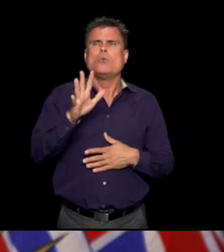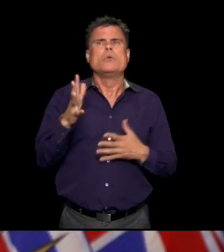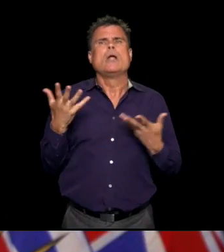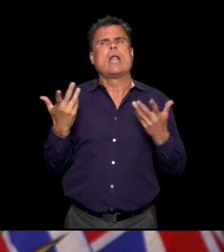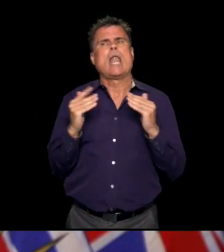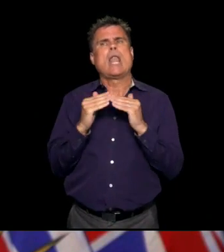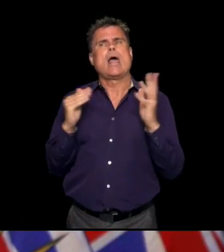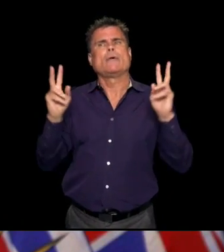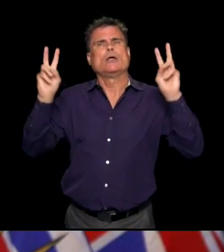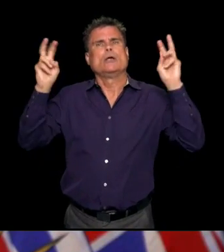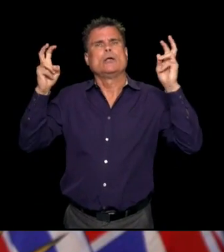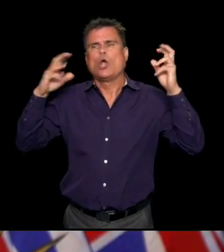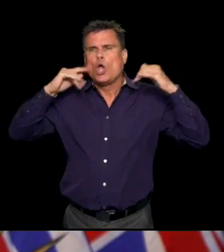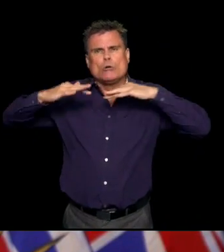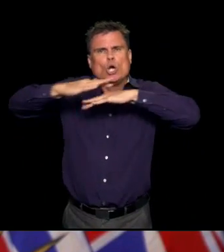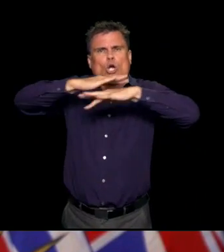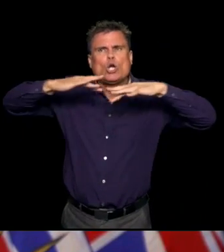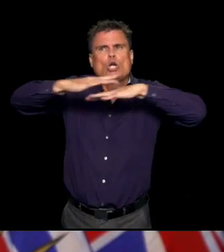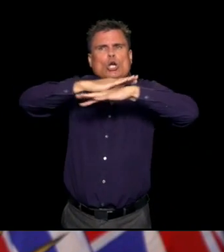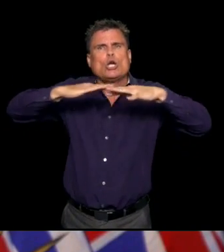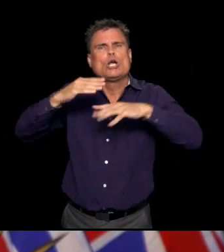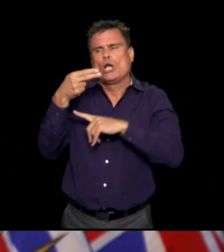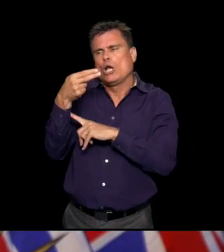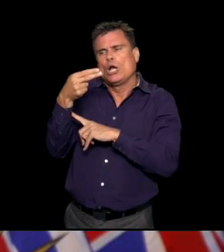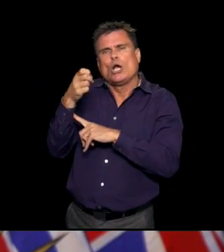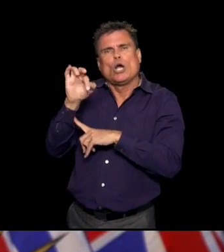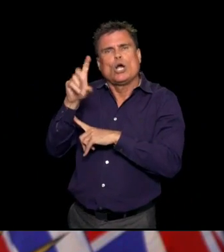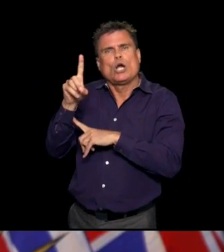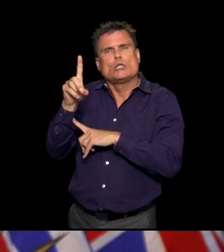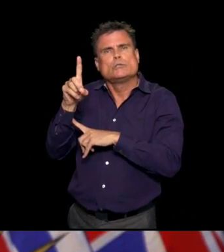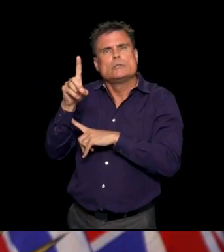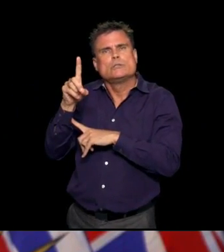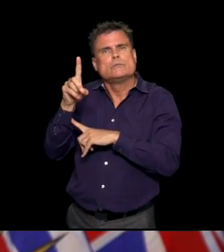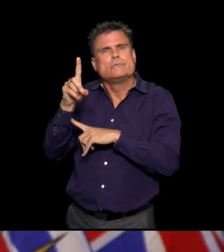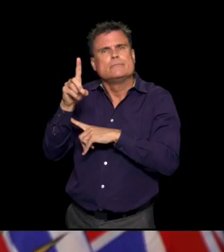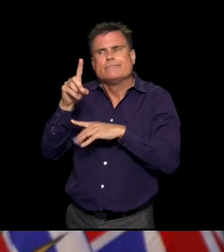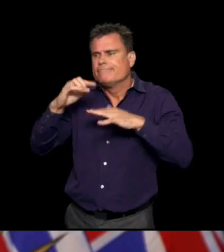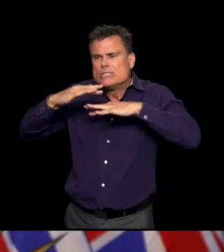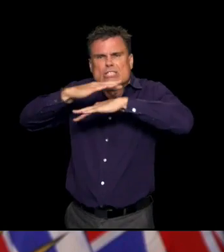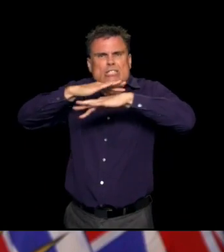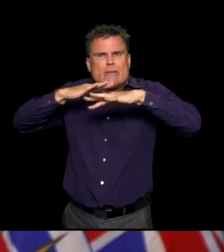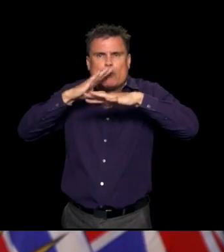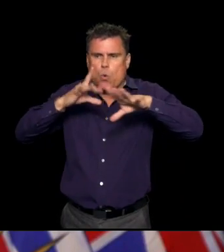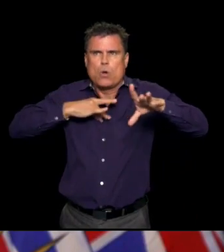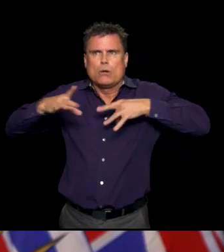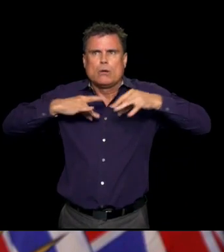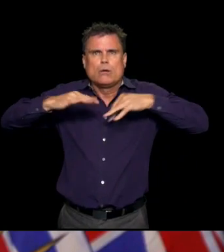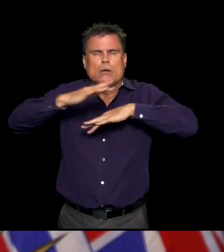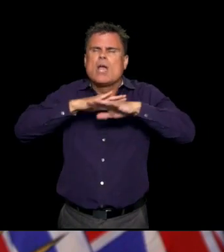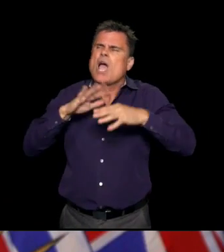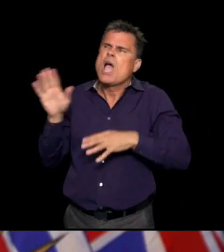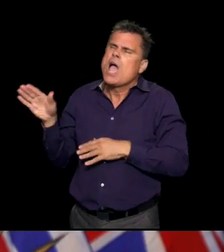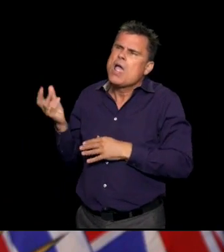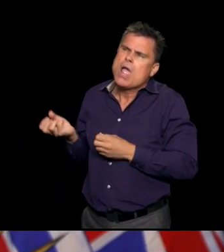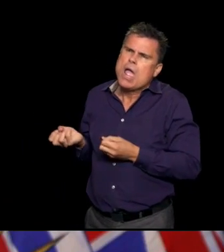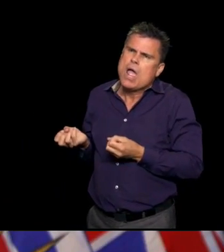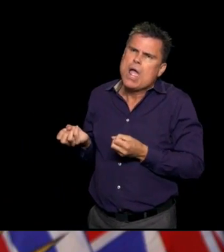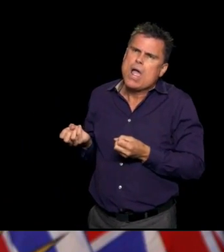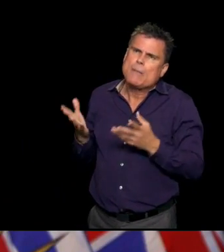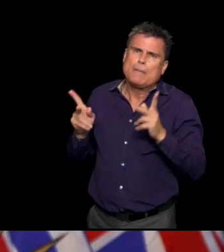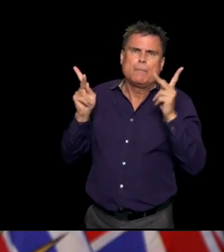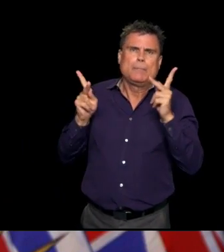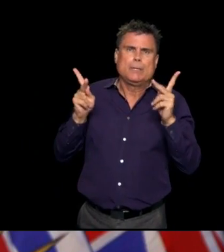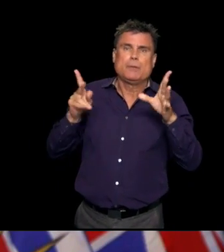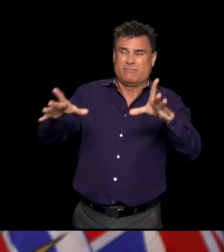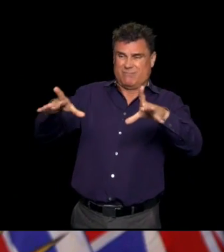reached here in BC is and how helpful is it? mean, do you trust it? Is there such a thing?